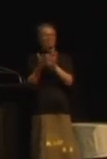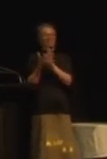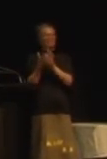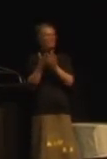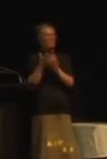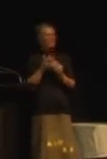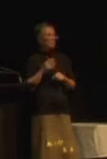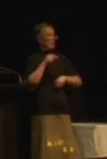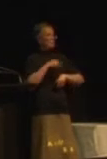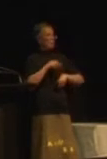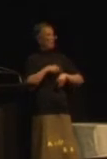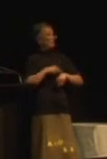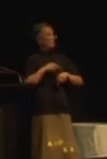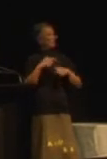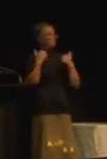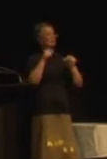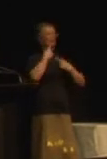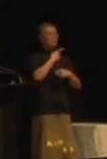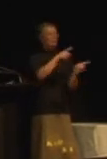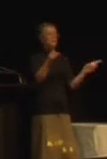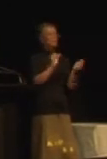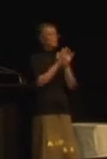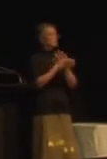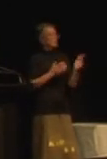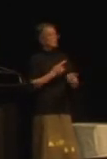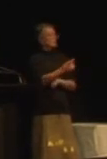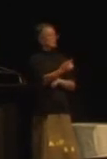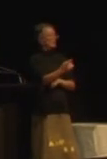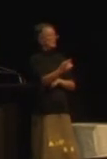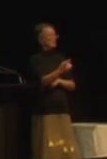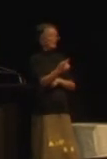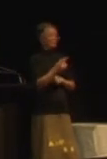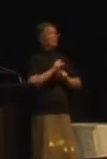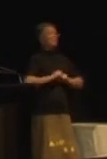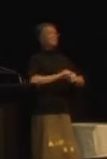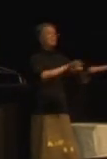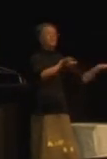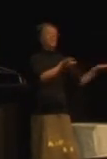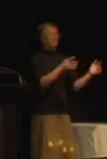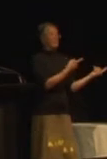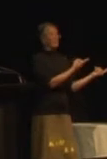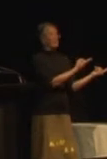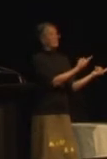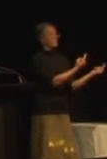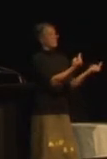and we wanted to learn more, so we asked for some feedback. And we got it.